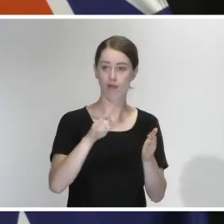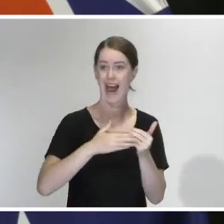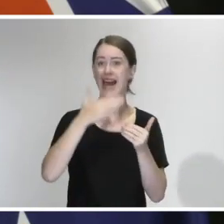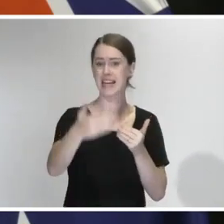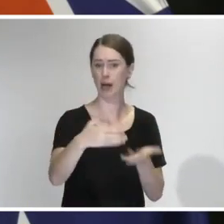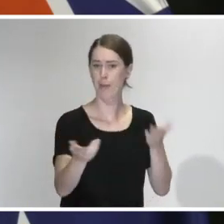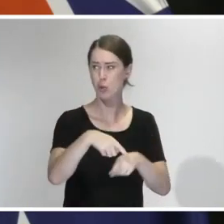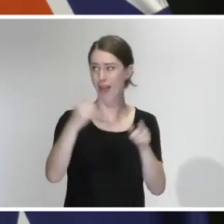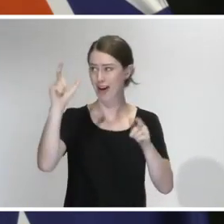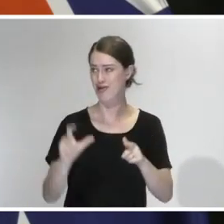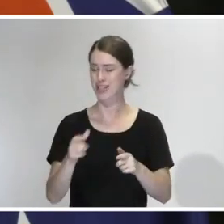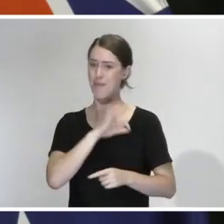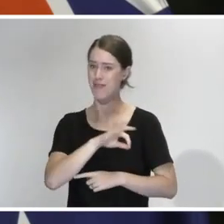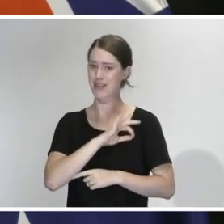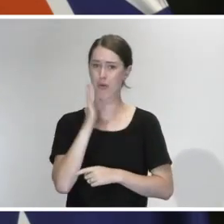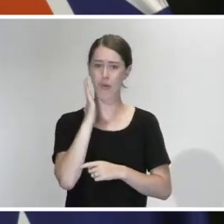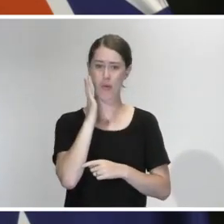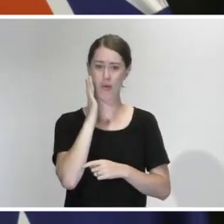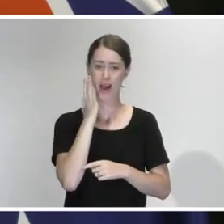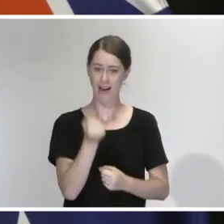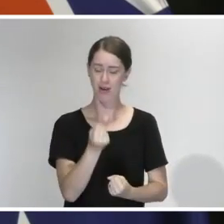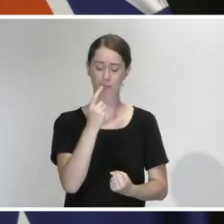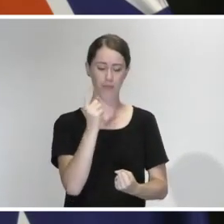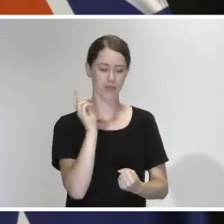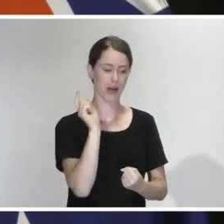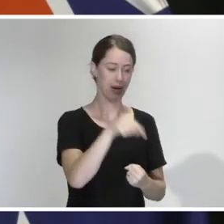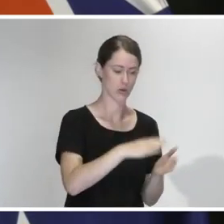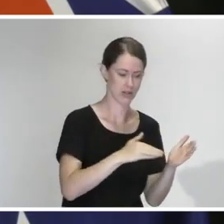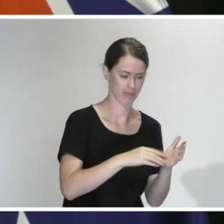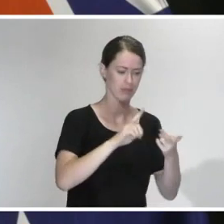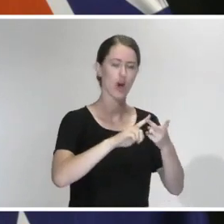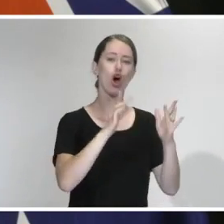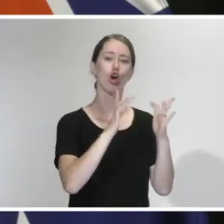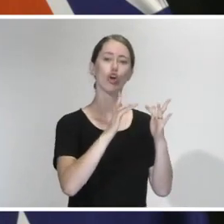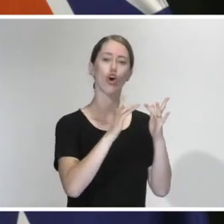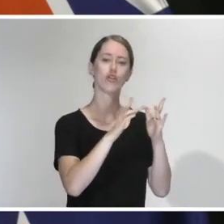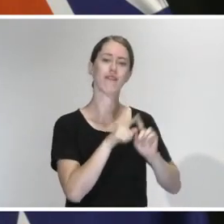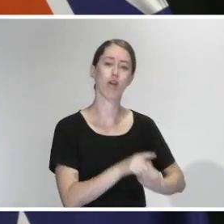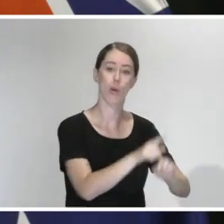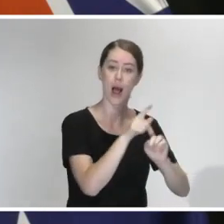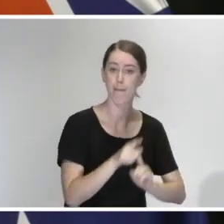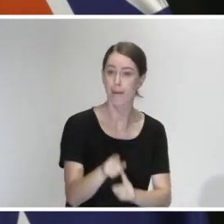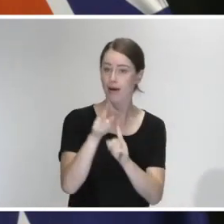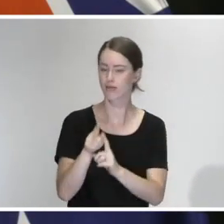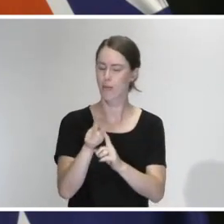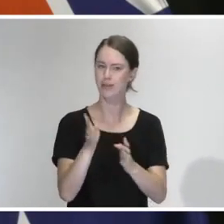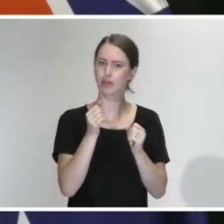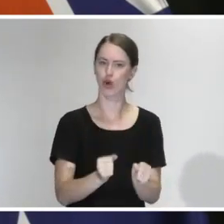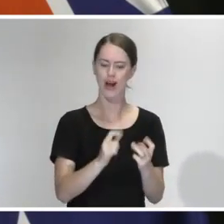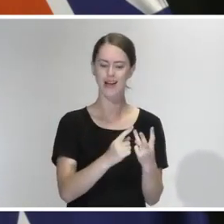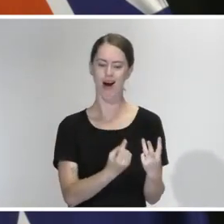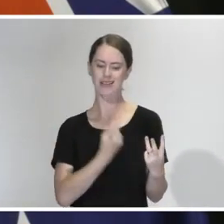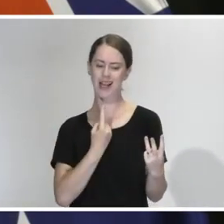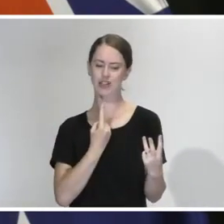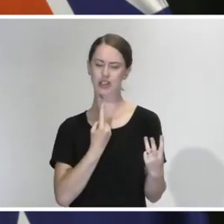reaped the benefits of that. But border restrictions, the work on contact tracing, and of course, just general use of isolation and